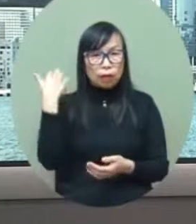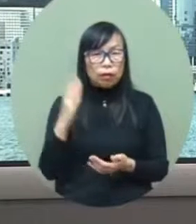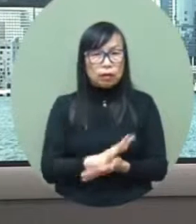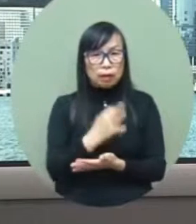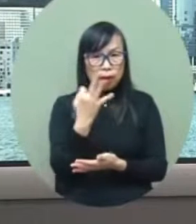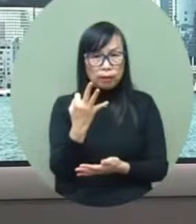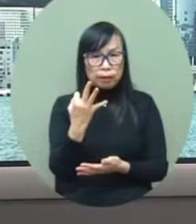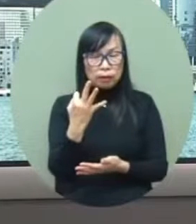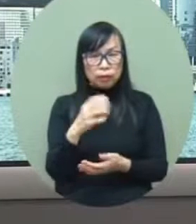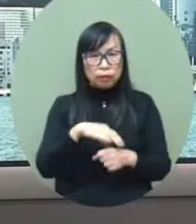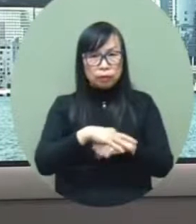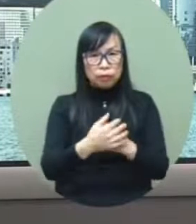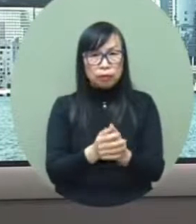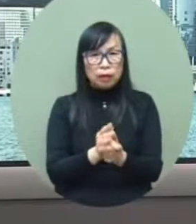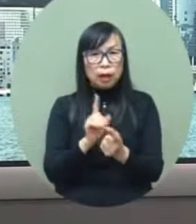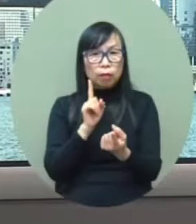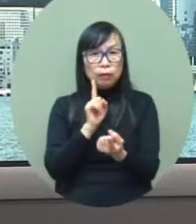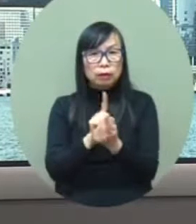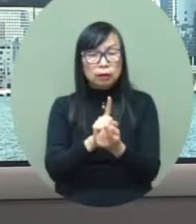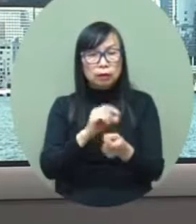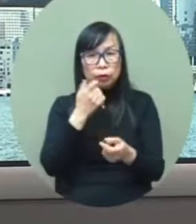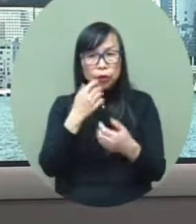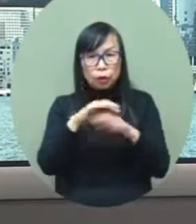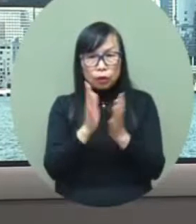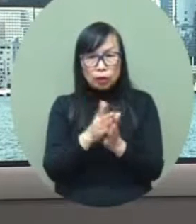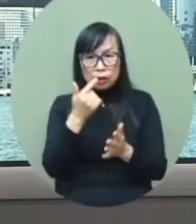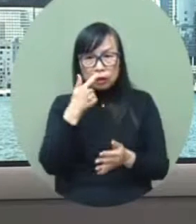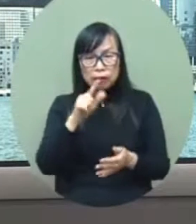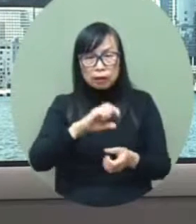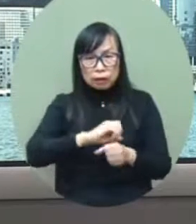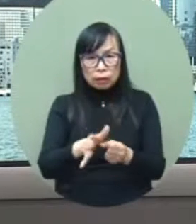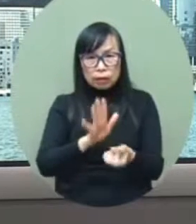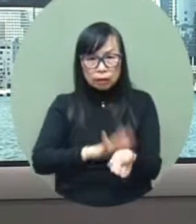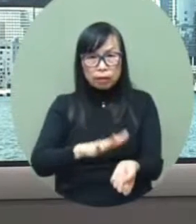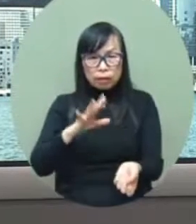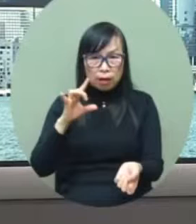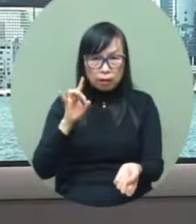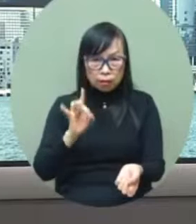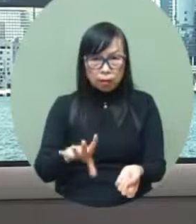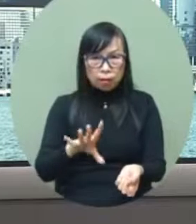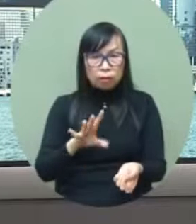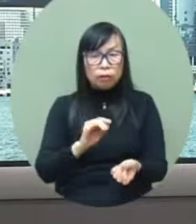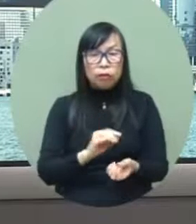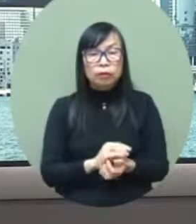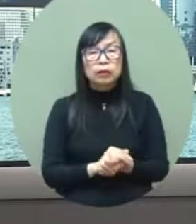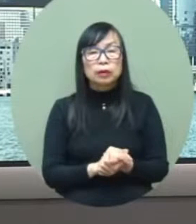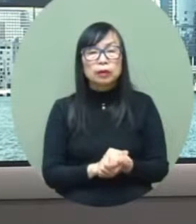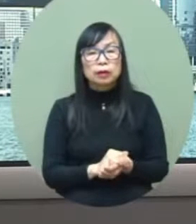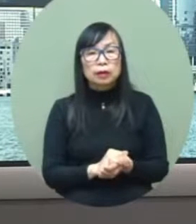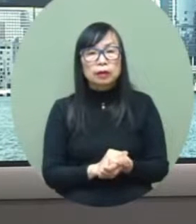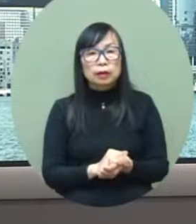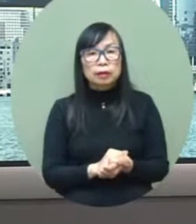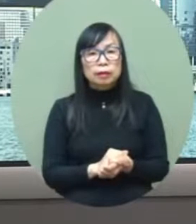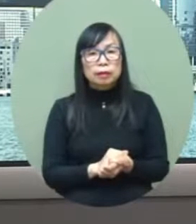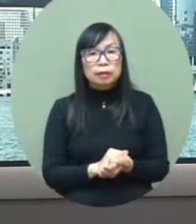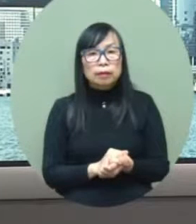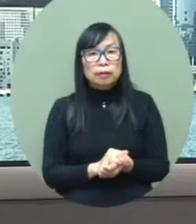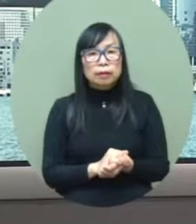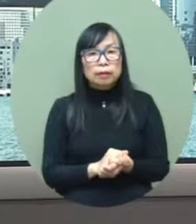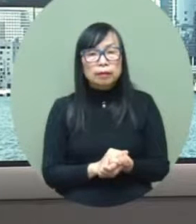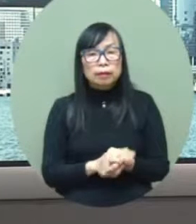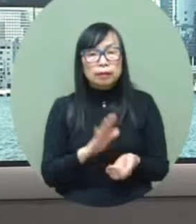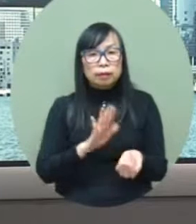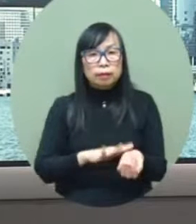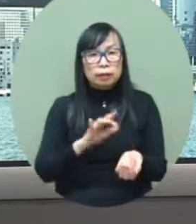and i disagree too uh to uh that uh proposal now in the past three years we uh around the world we faced